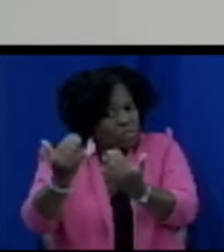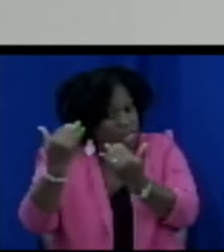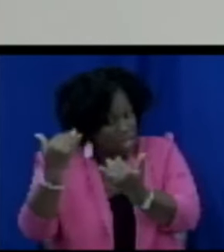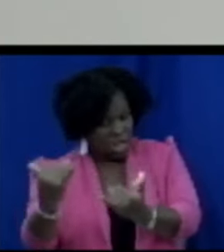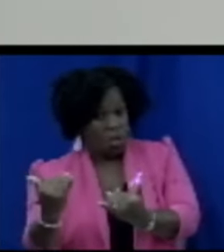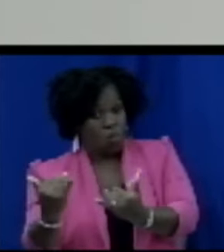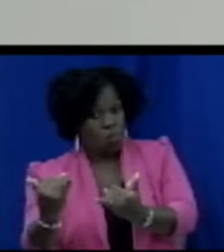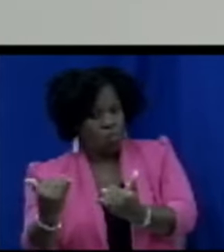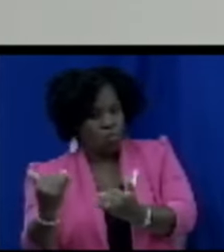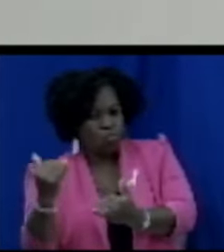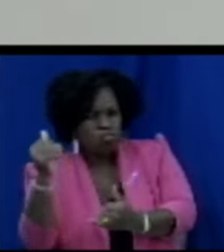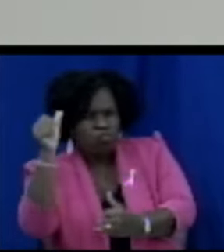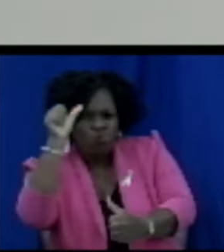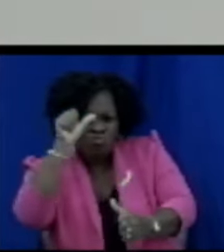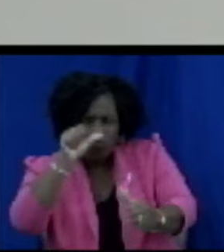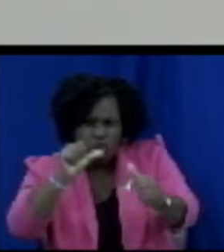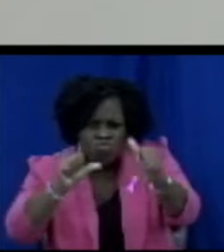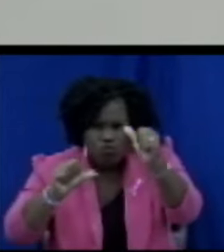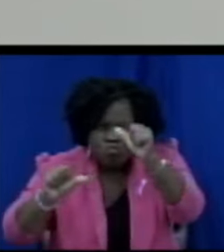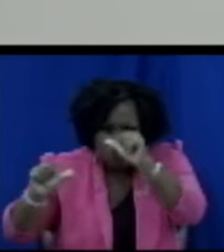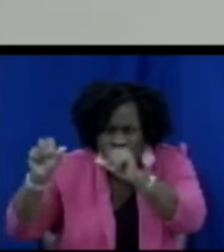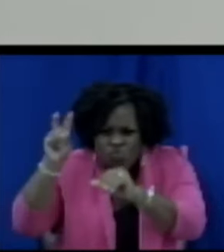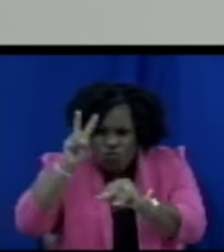under the microscope